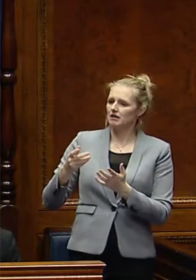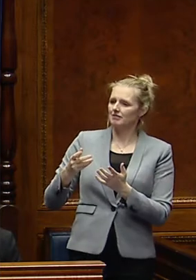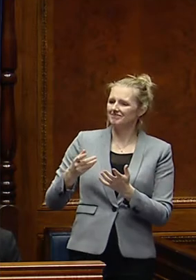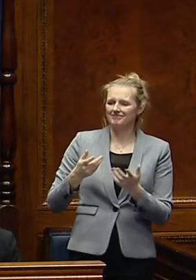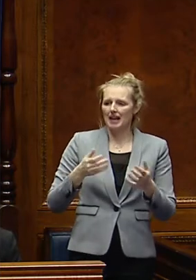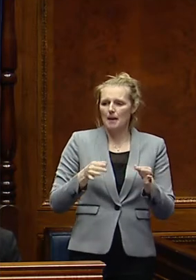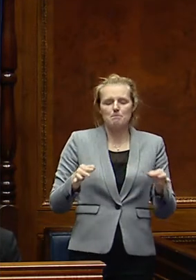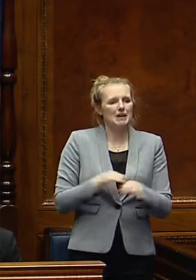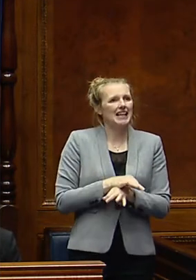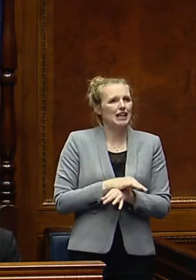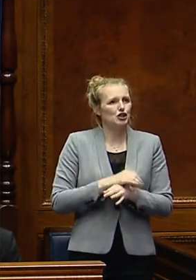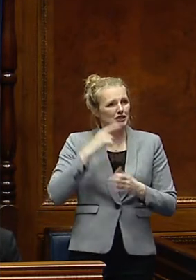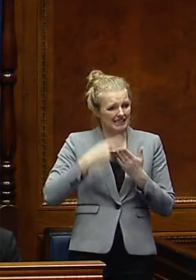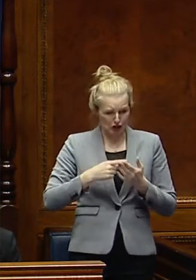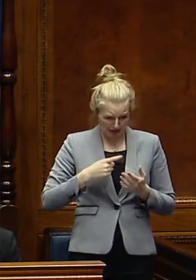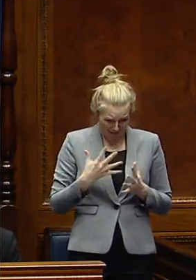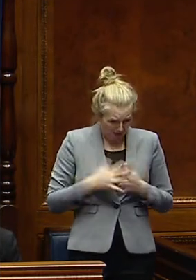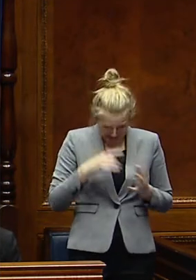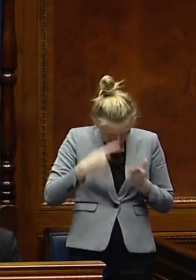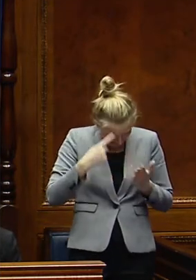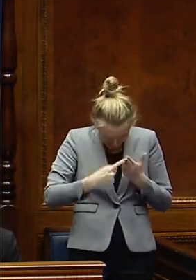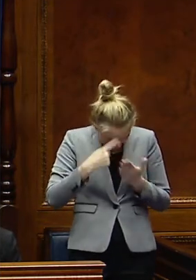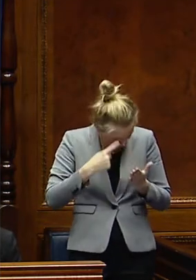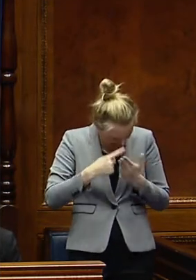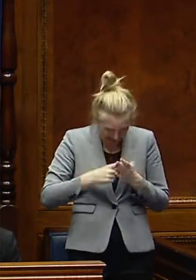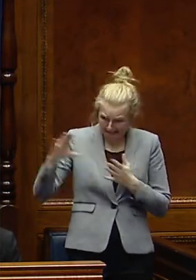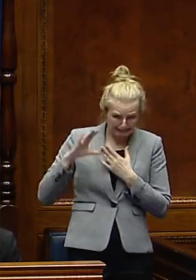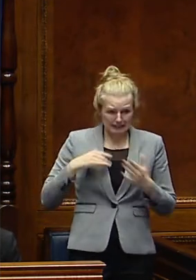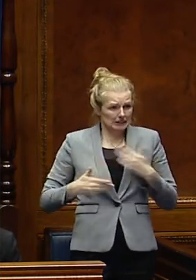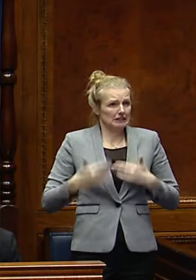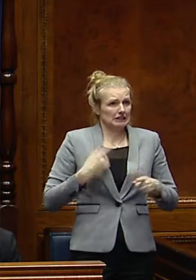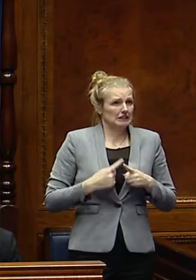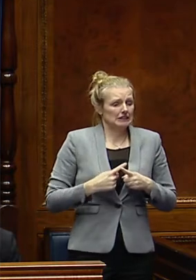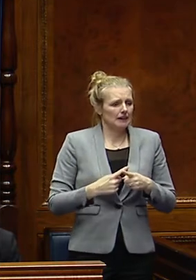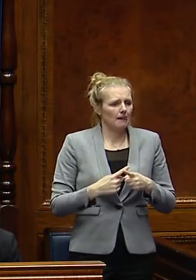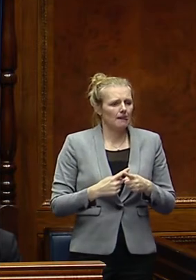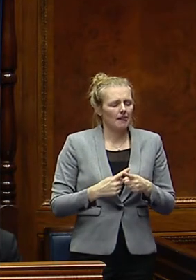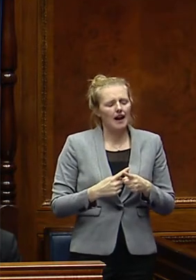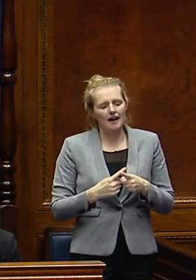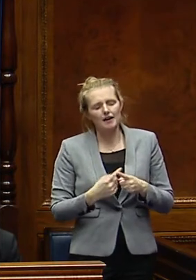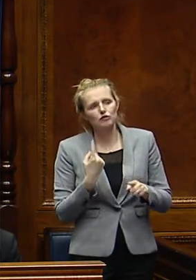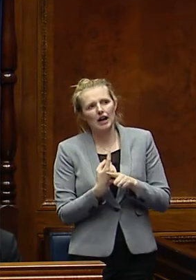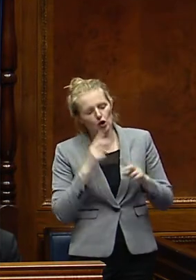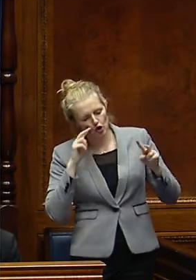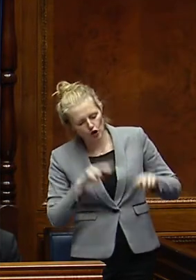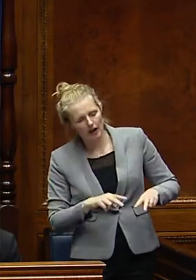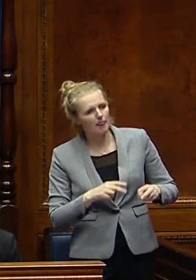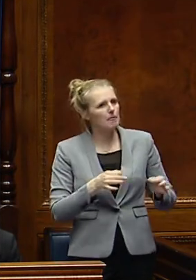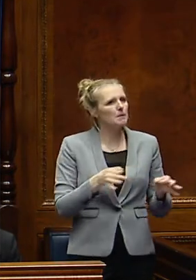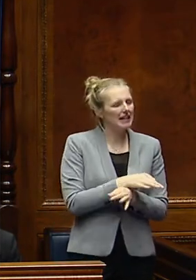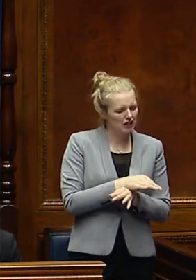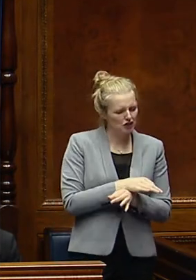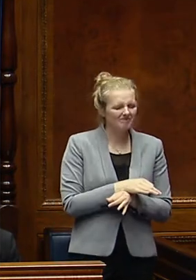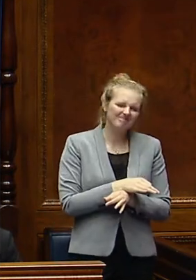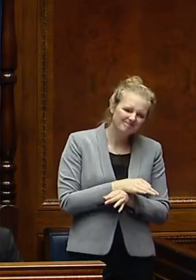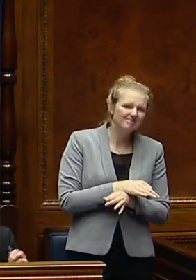time period of around five weeks and then introduced. There were some elements of that when you looked at it, that the tax